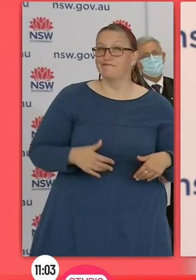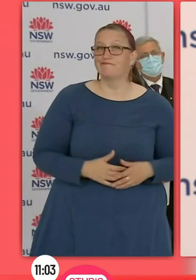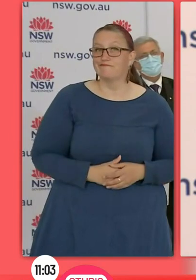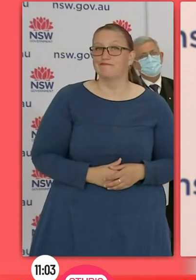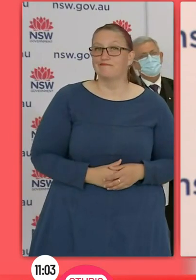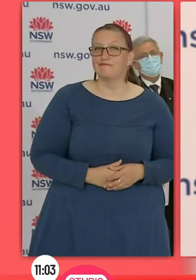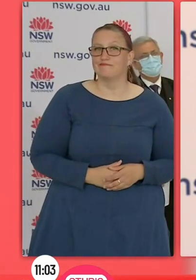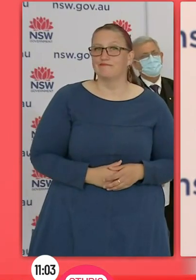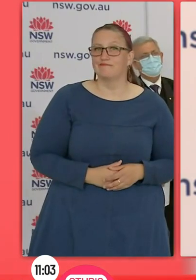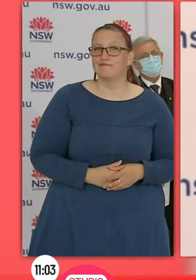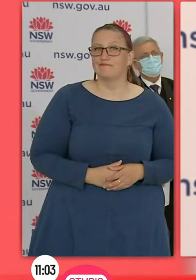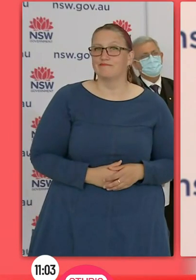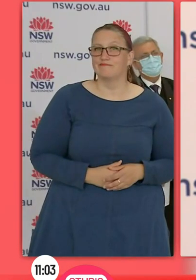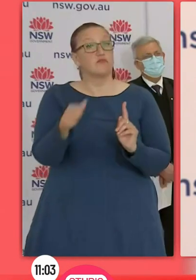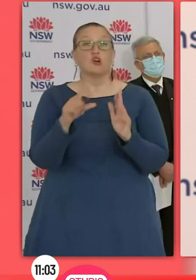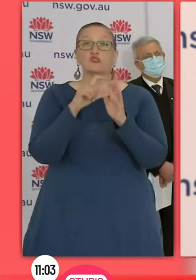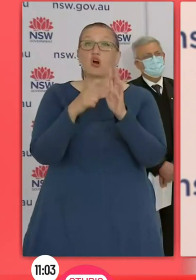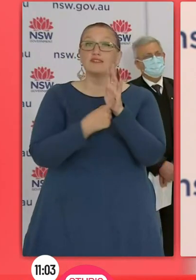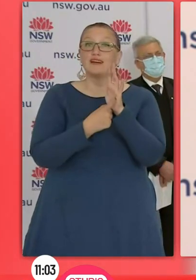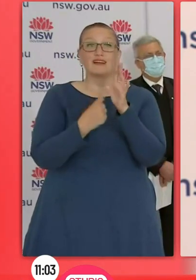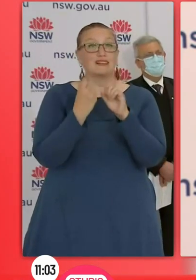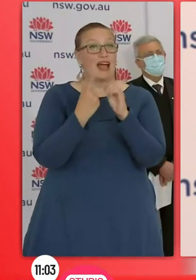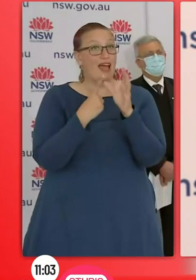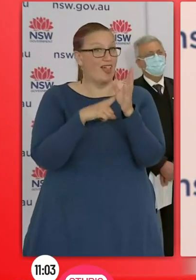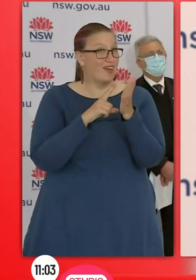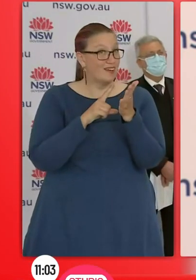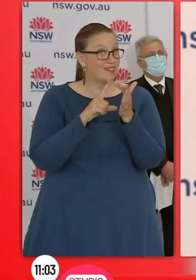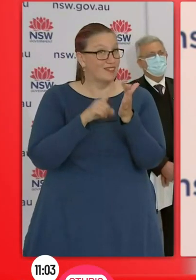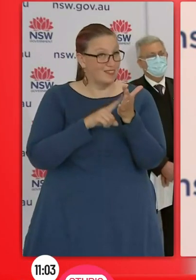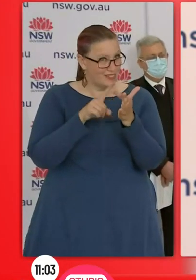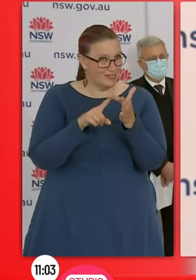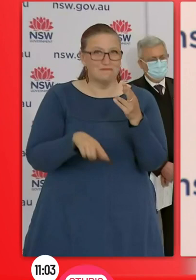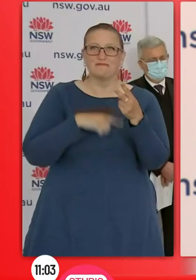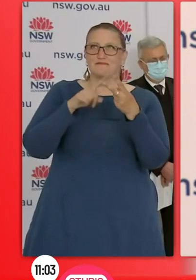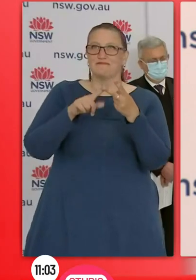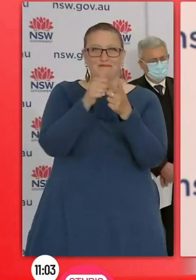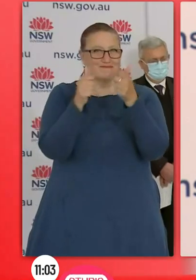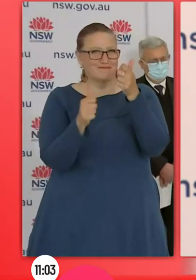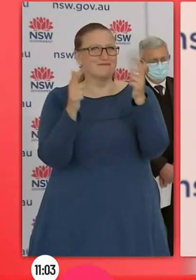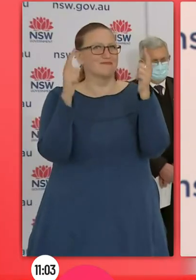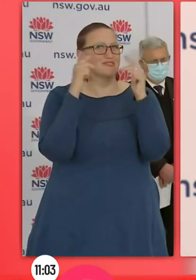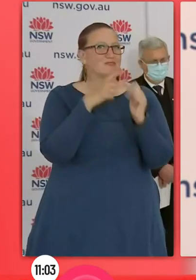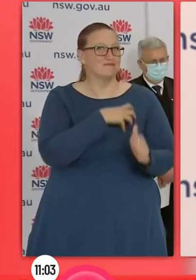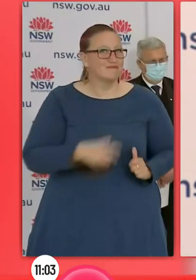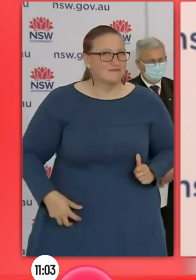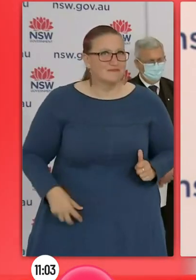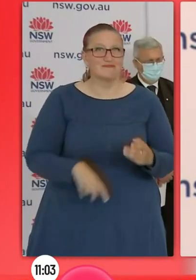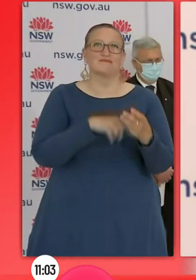update, Deputy Premier will deal with rural and regional issues and then we will take your questions, thank you.